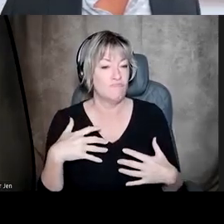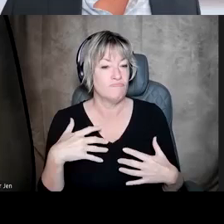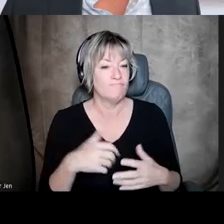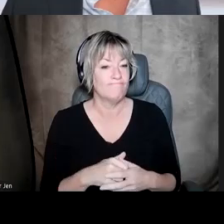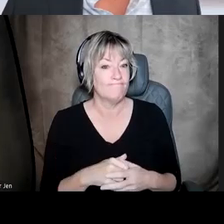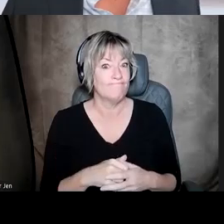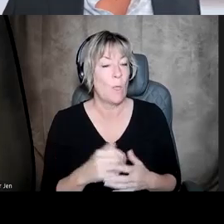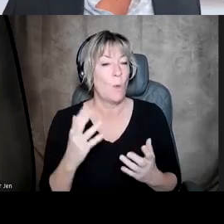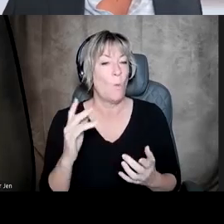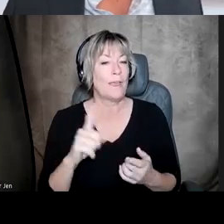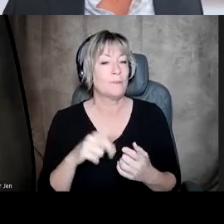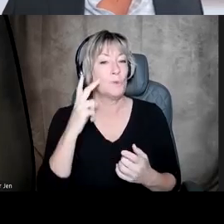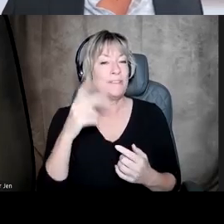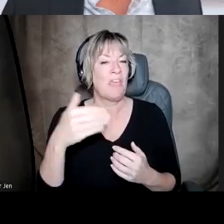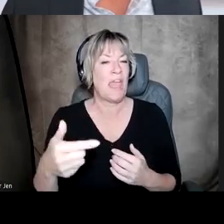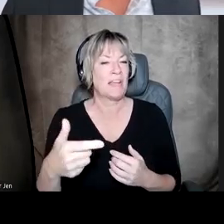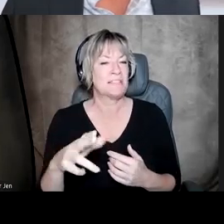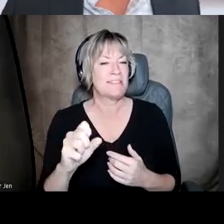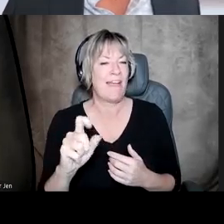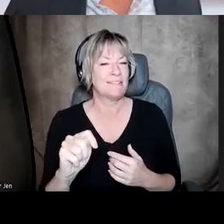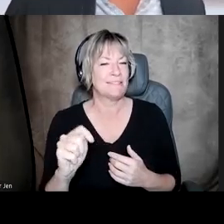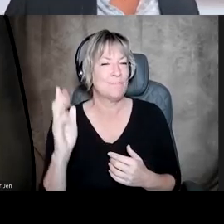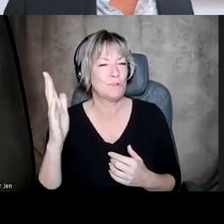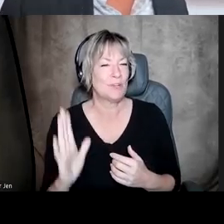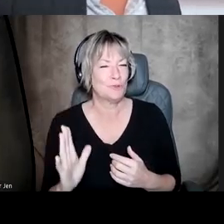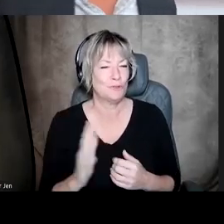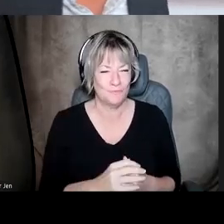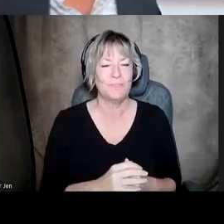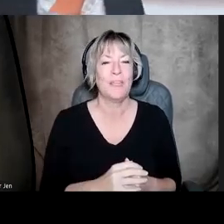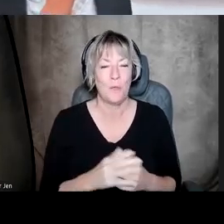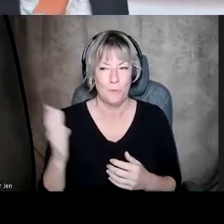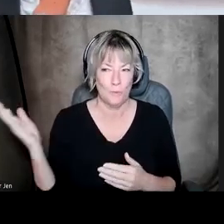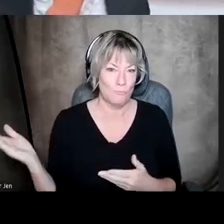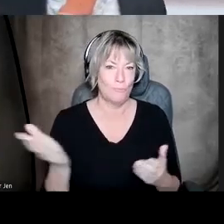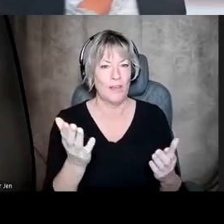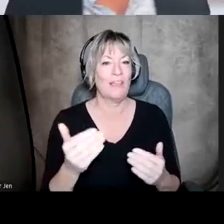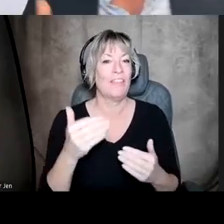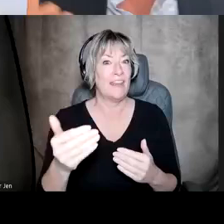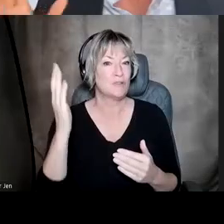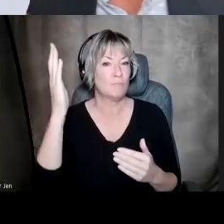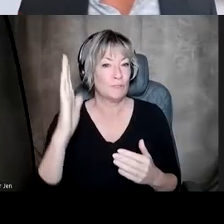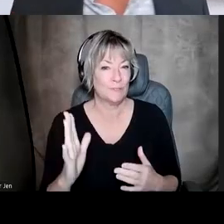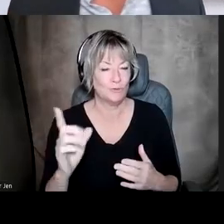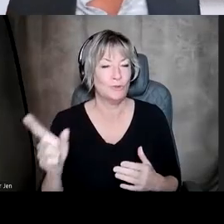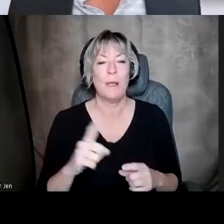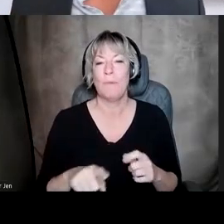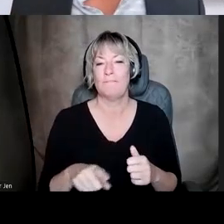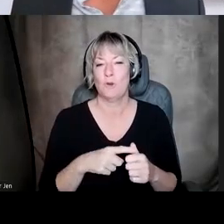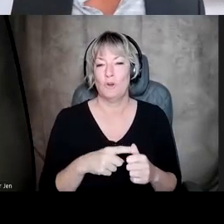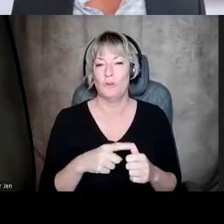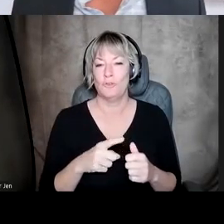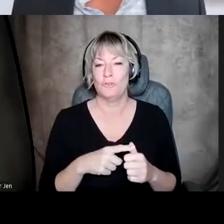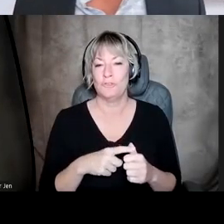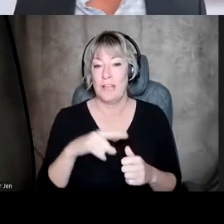wait till you see our next guest. So we're going to bring out to you our next guest, but first you want to lock